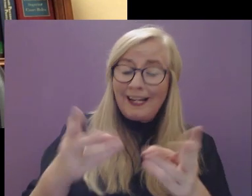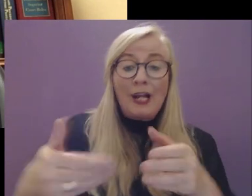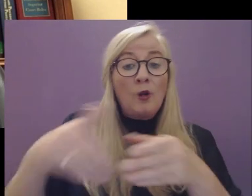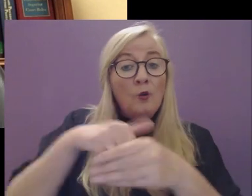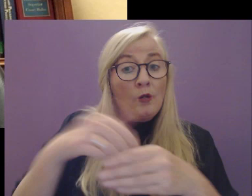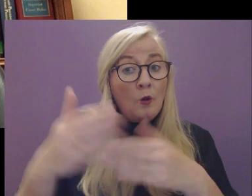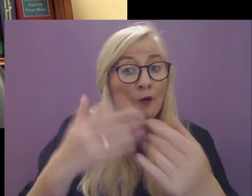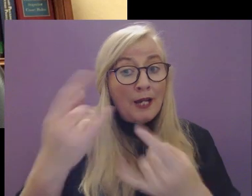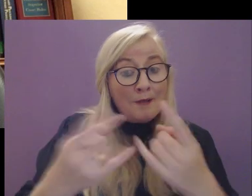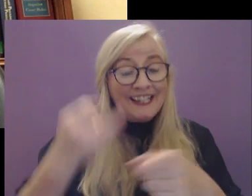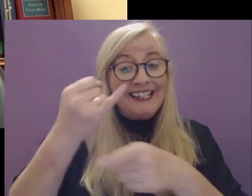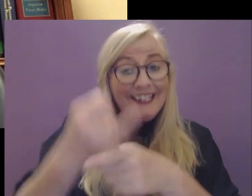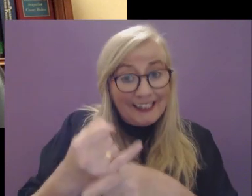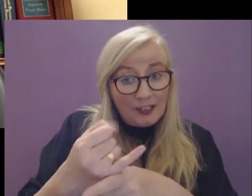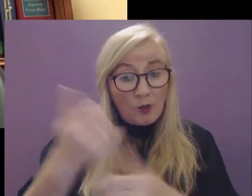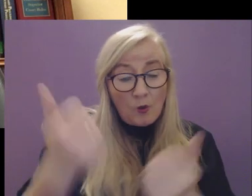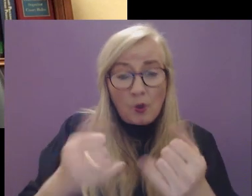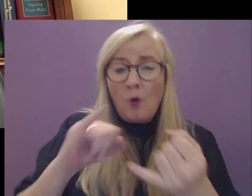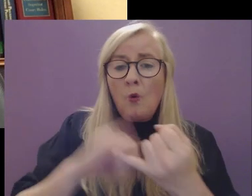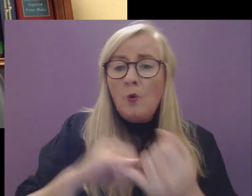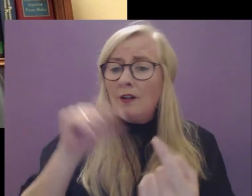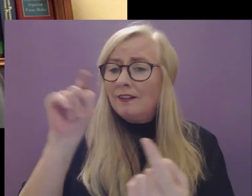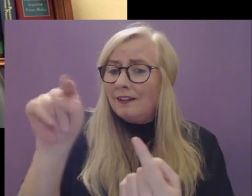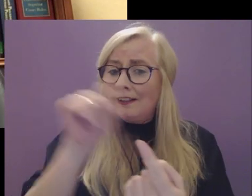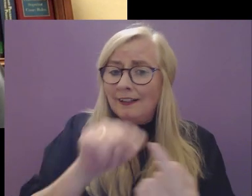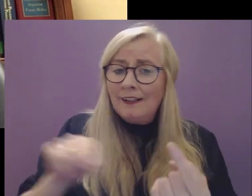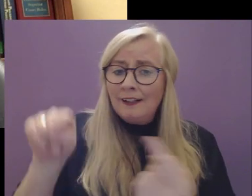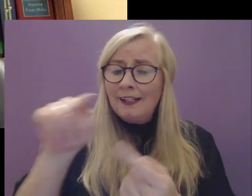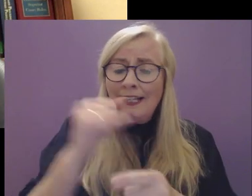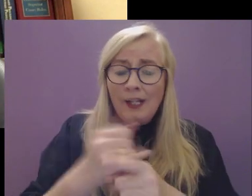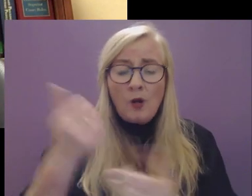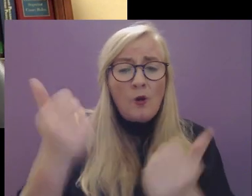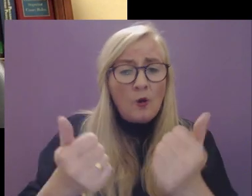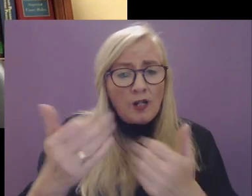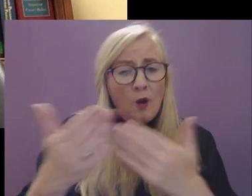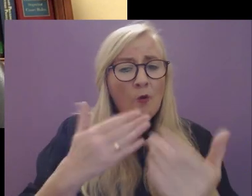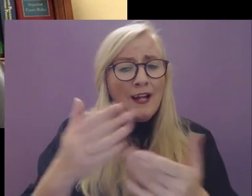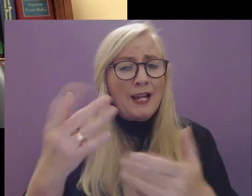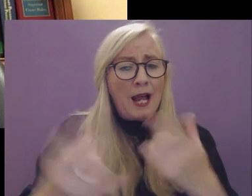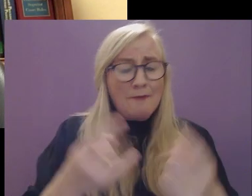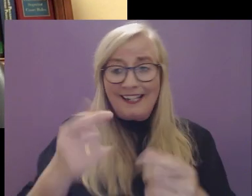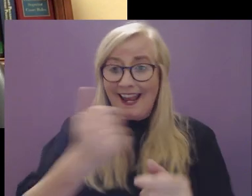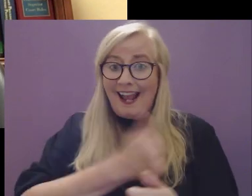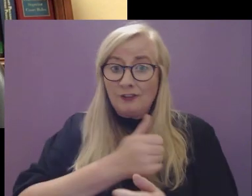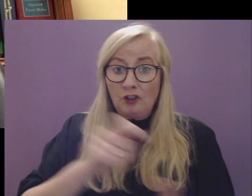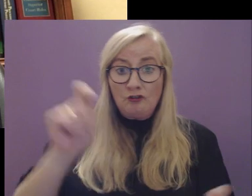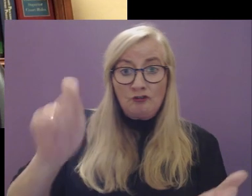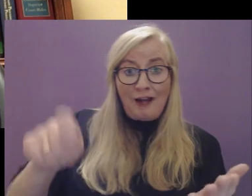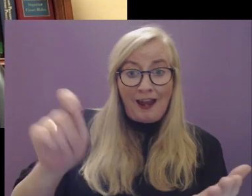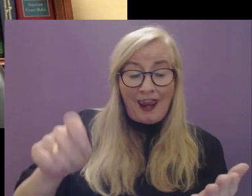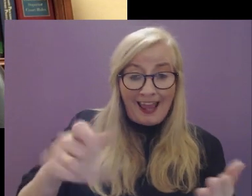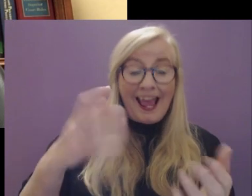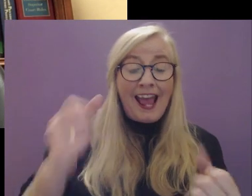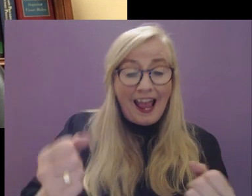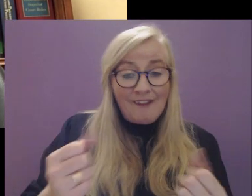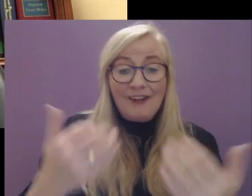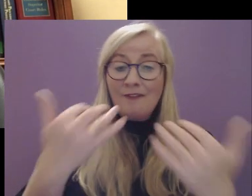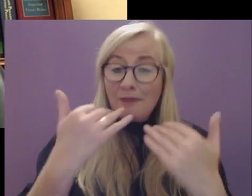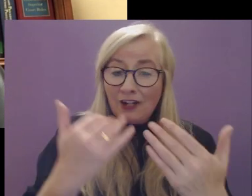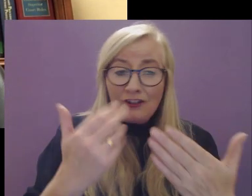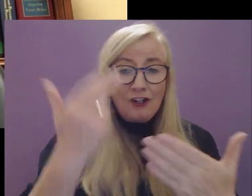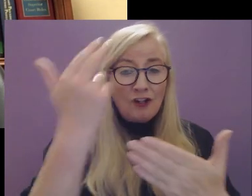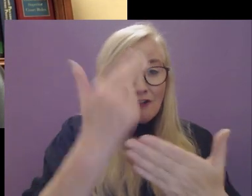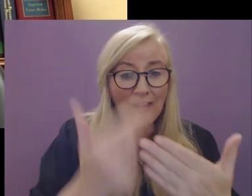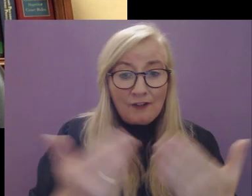including what happens in court, who's who in the court, and what happens after trial. There are information graphics or